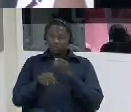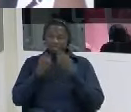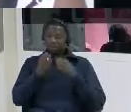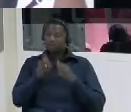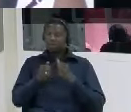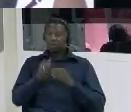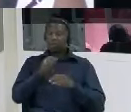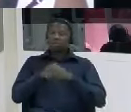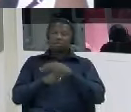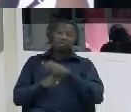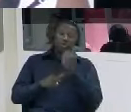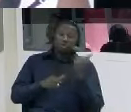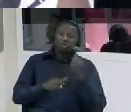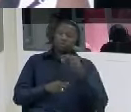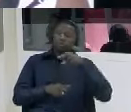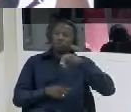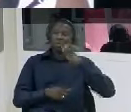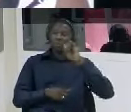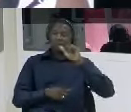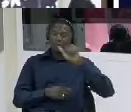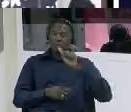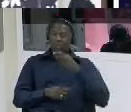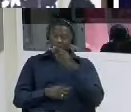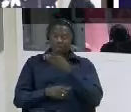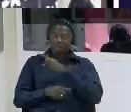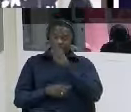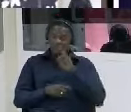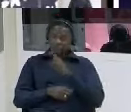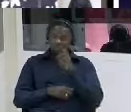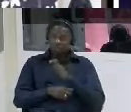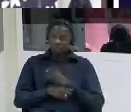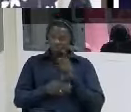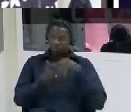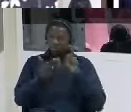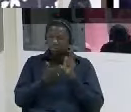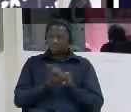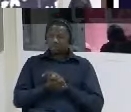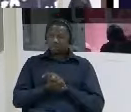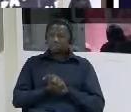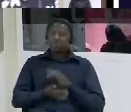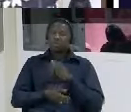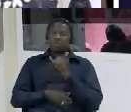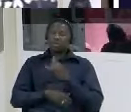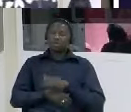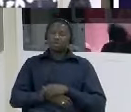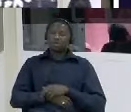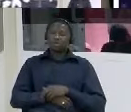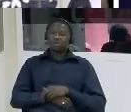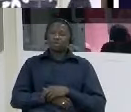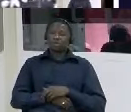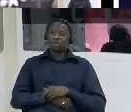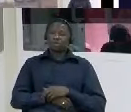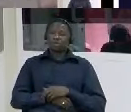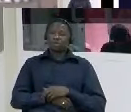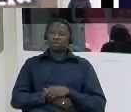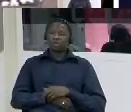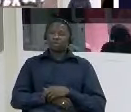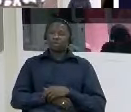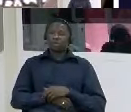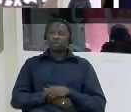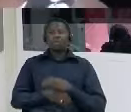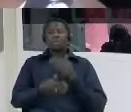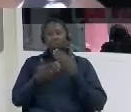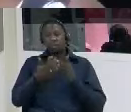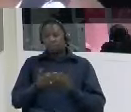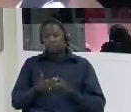but that was around cell number four I think where comes it Jase and a little job where please repeat the names